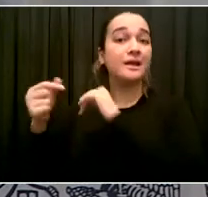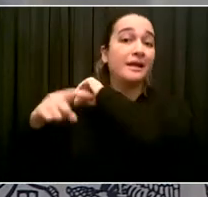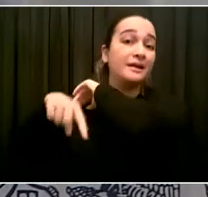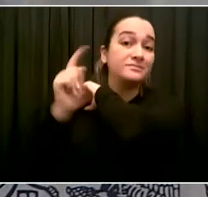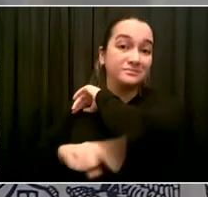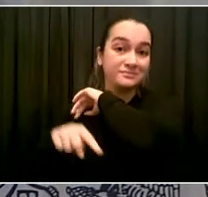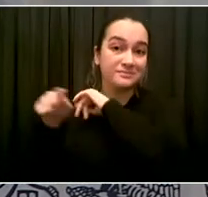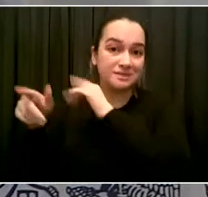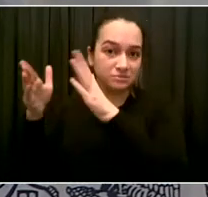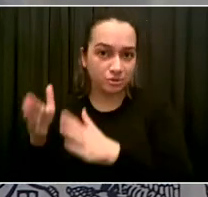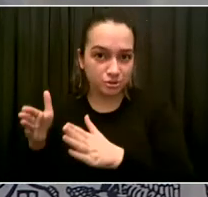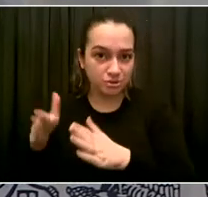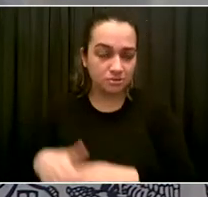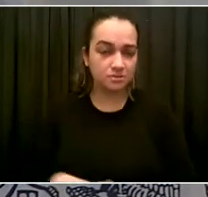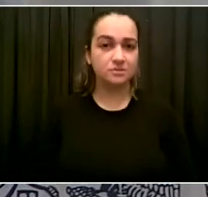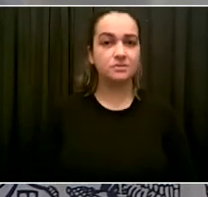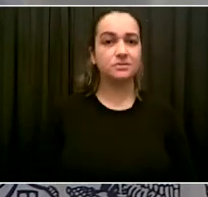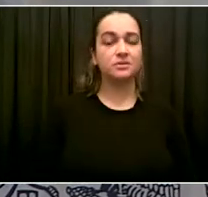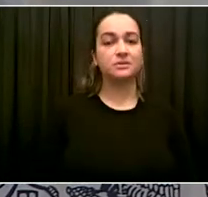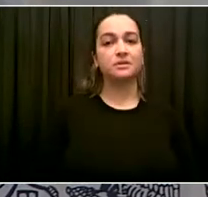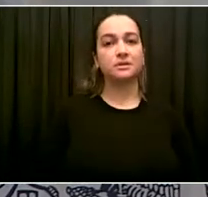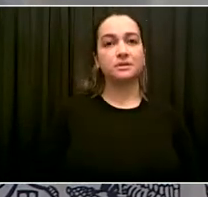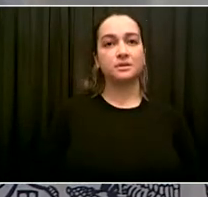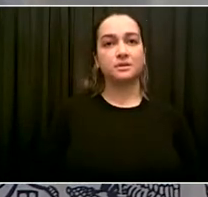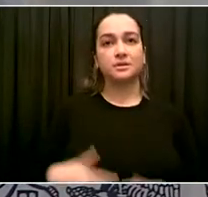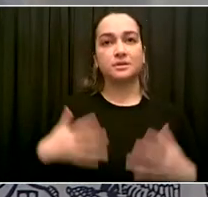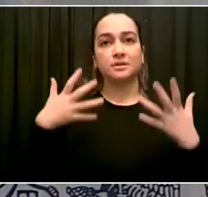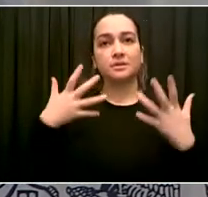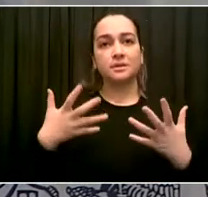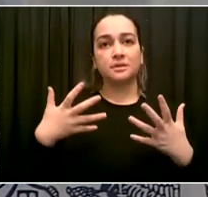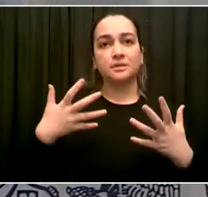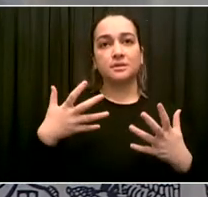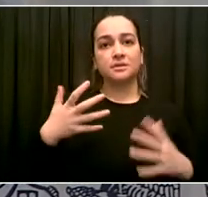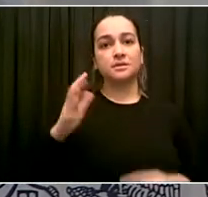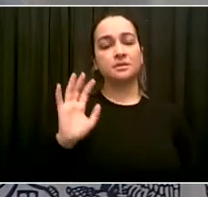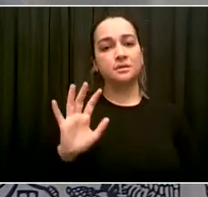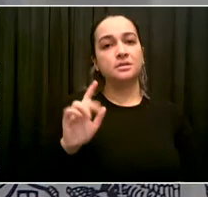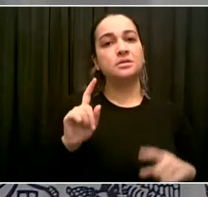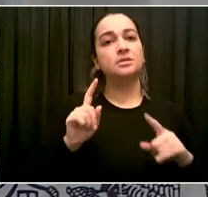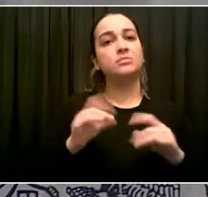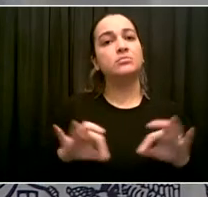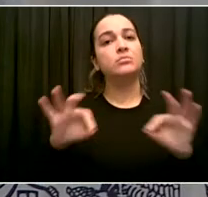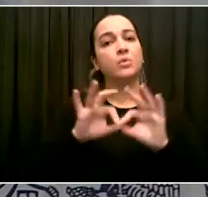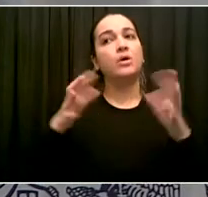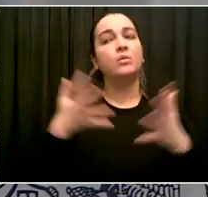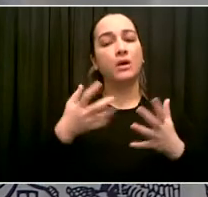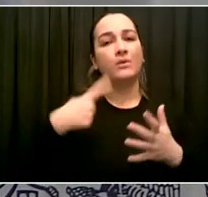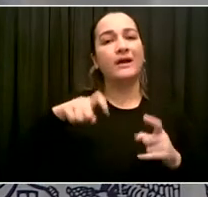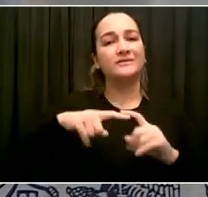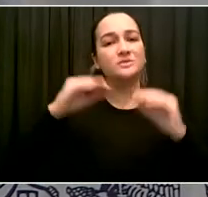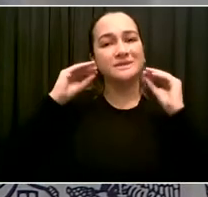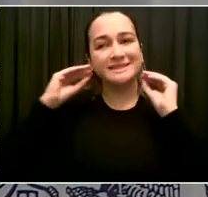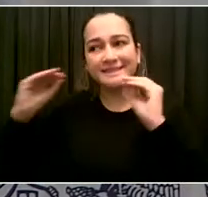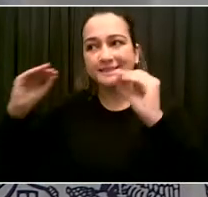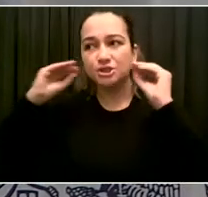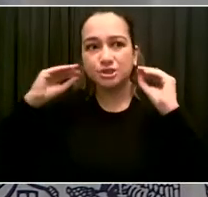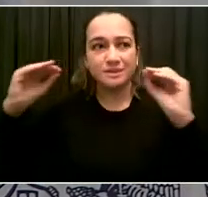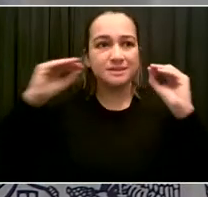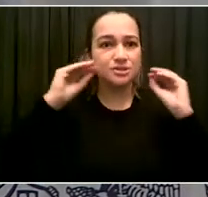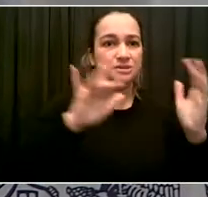education, the outreach, but we also need consequences. So I want to remind anyone who feels that they have